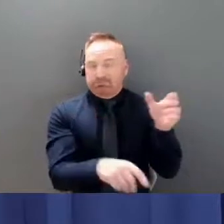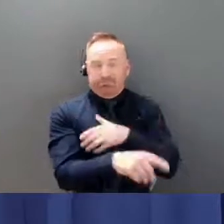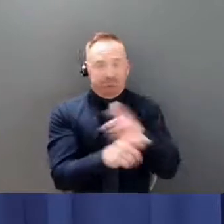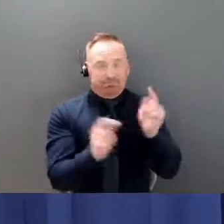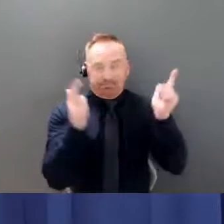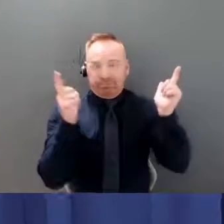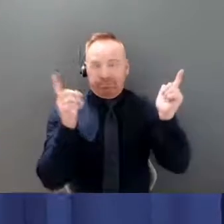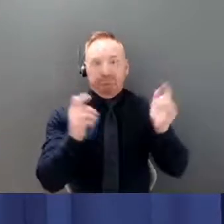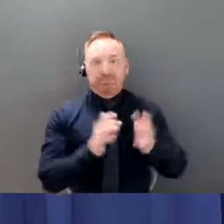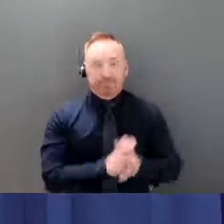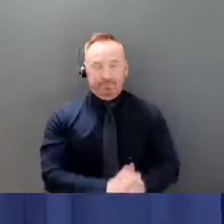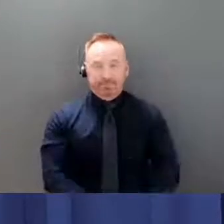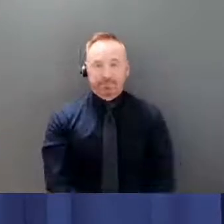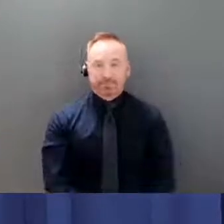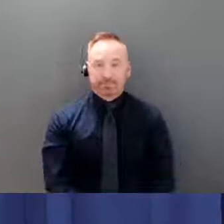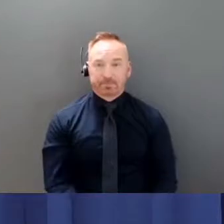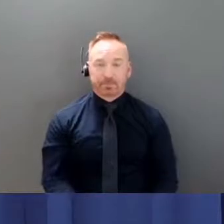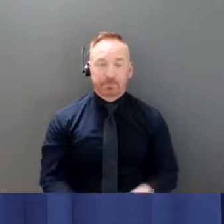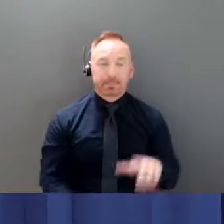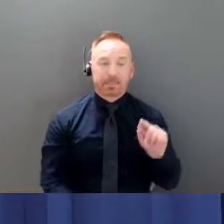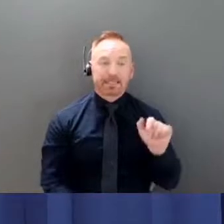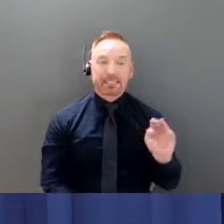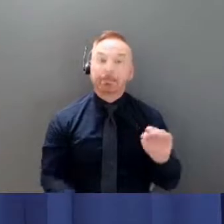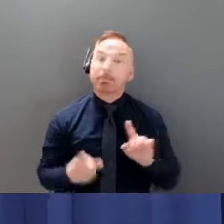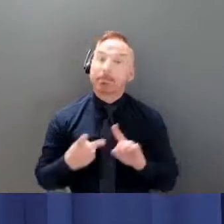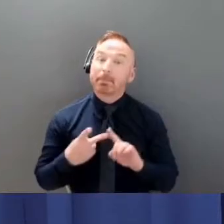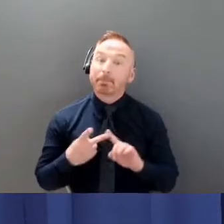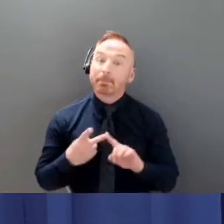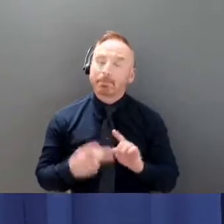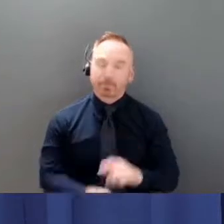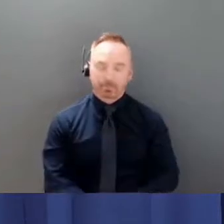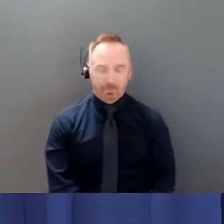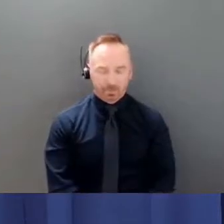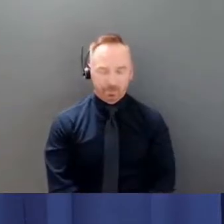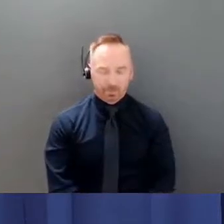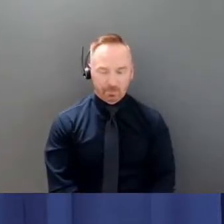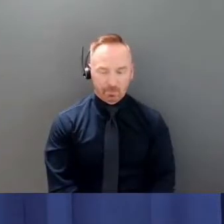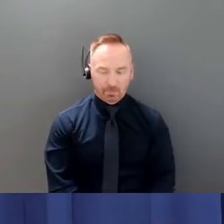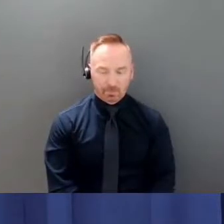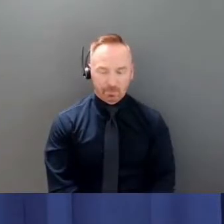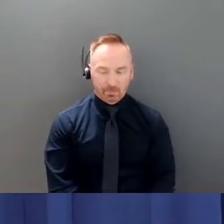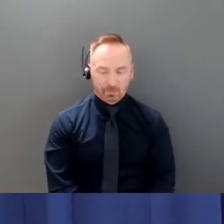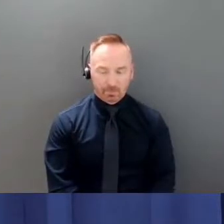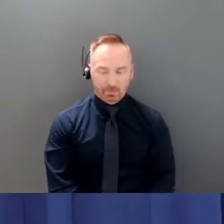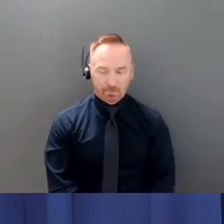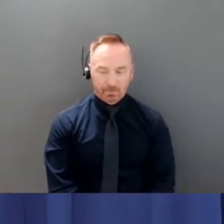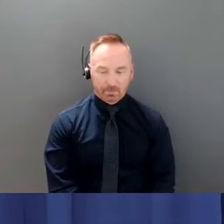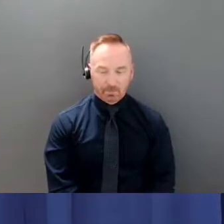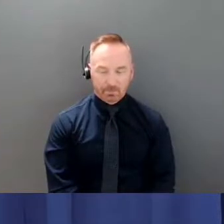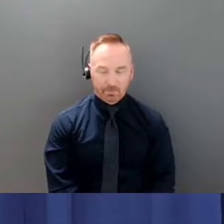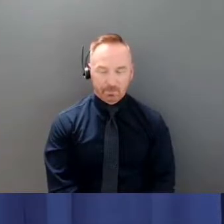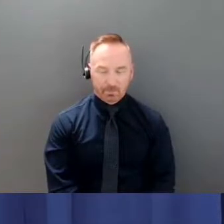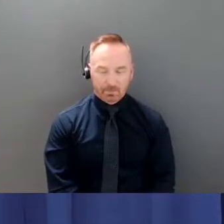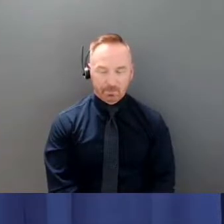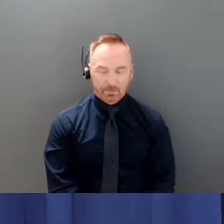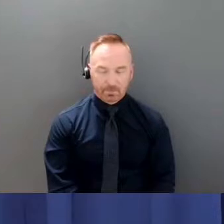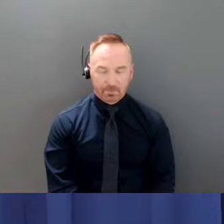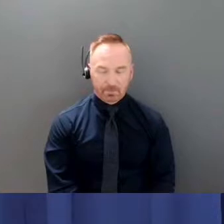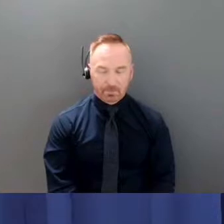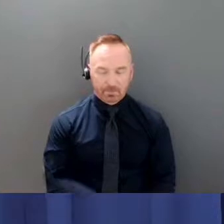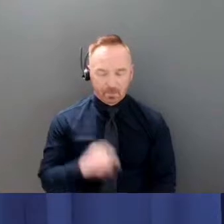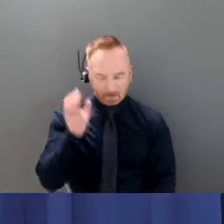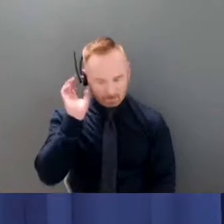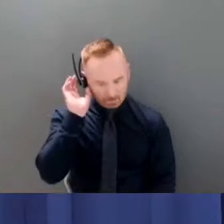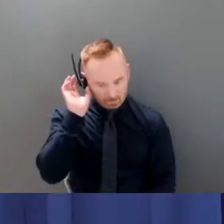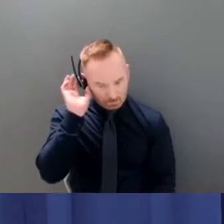do you have another question tim yes uh my next question would be in as far as restrictions go i think